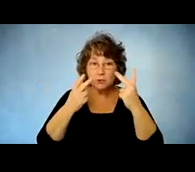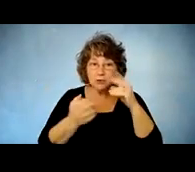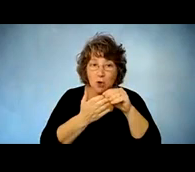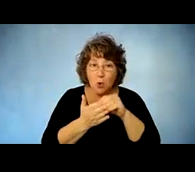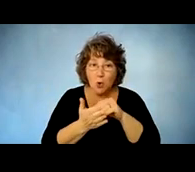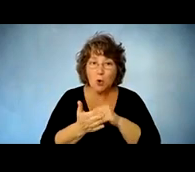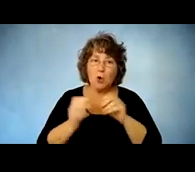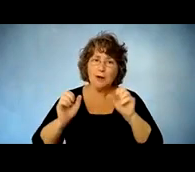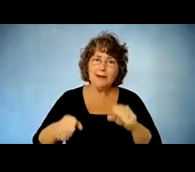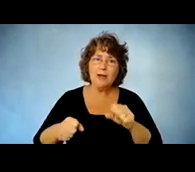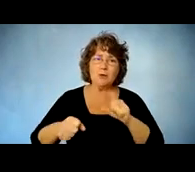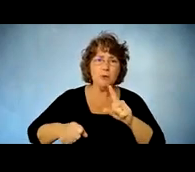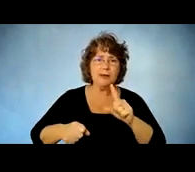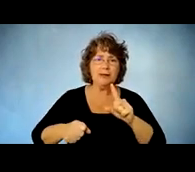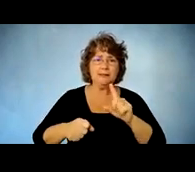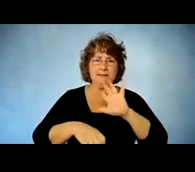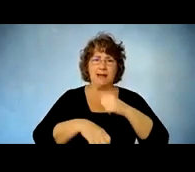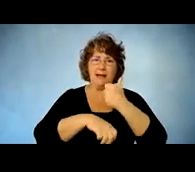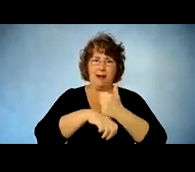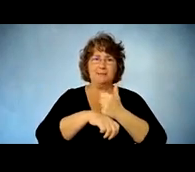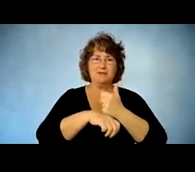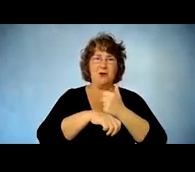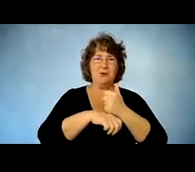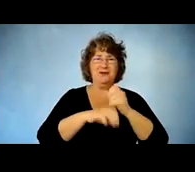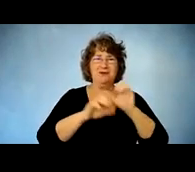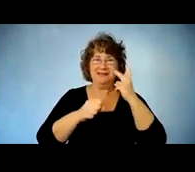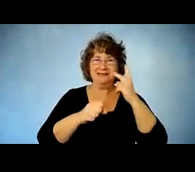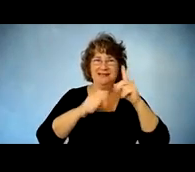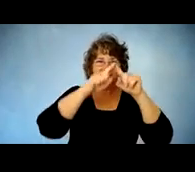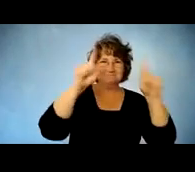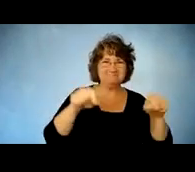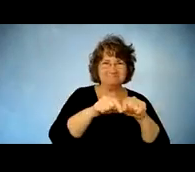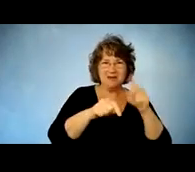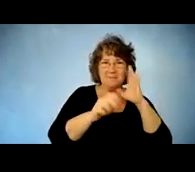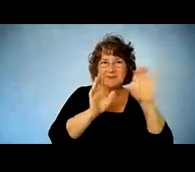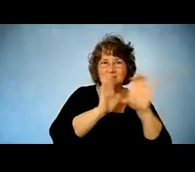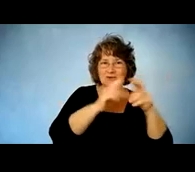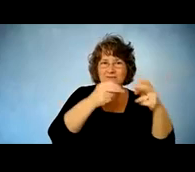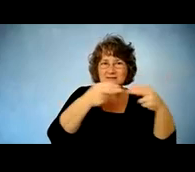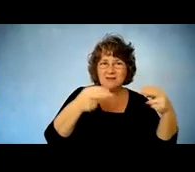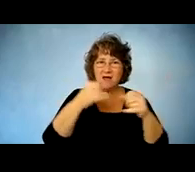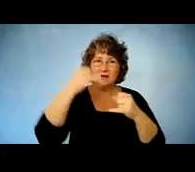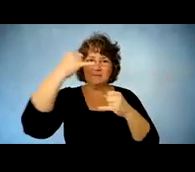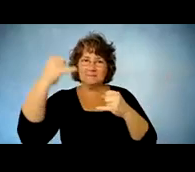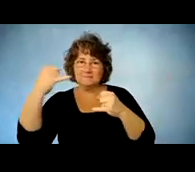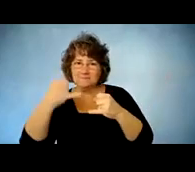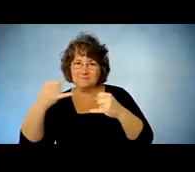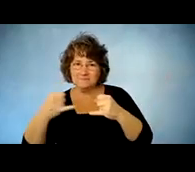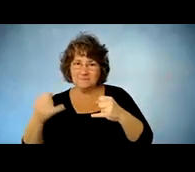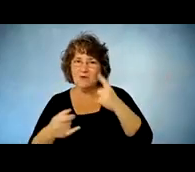next to each slide if people like to kind of jot notes down i i believe there are